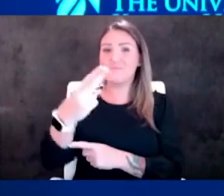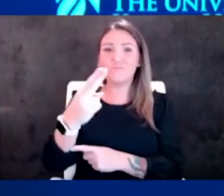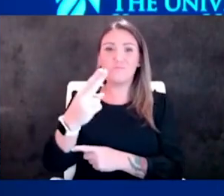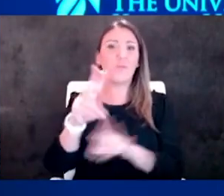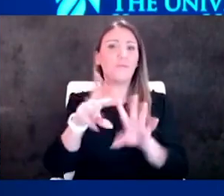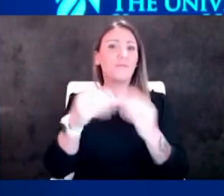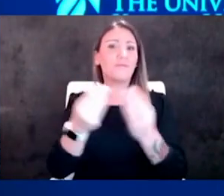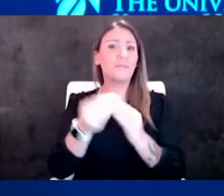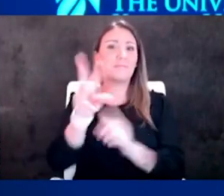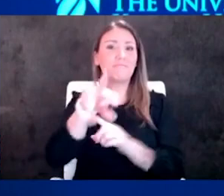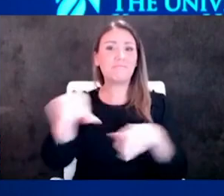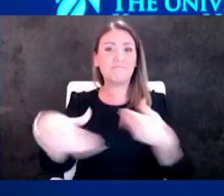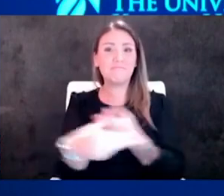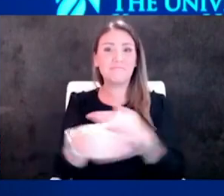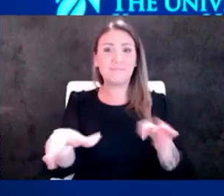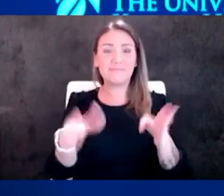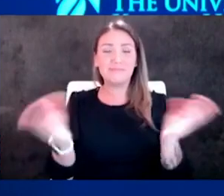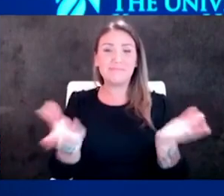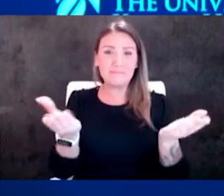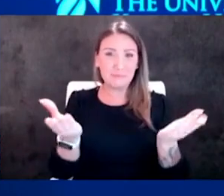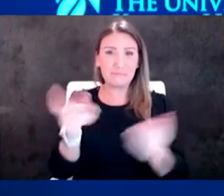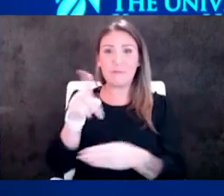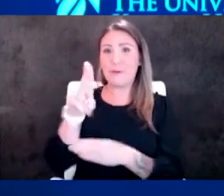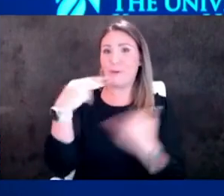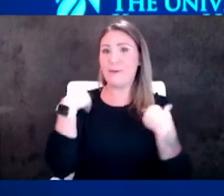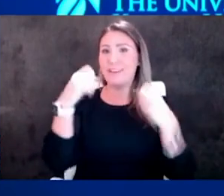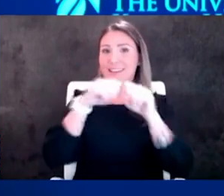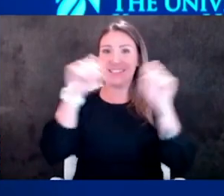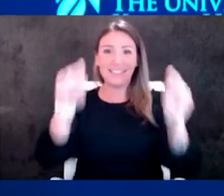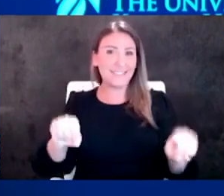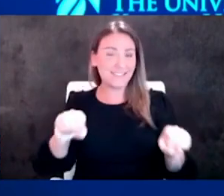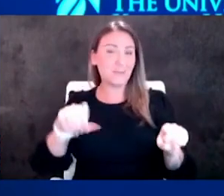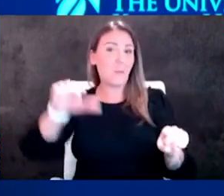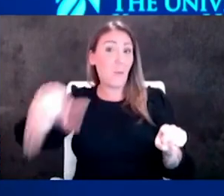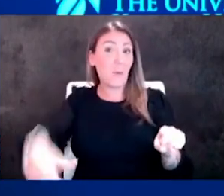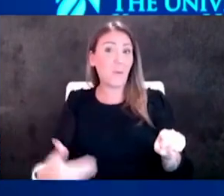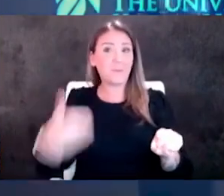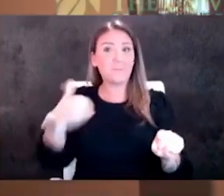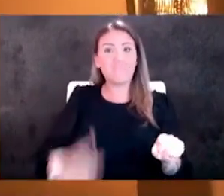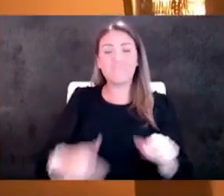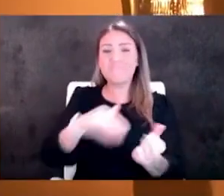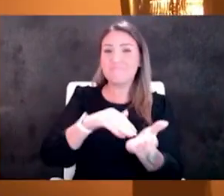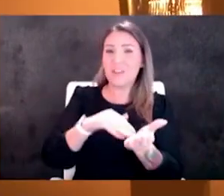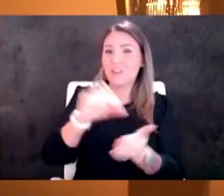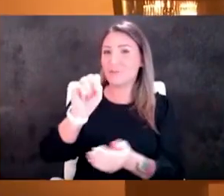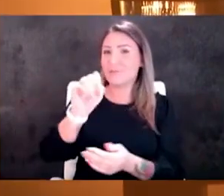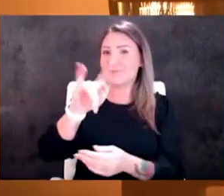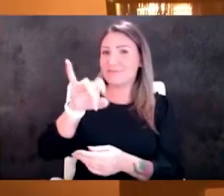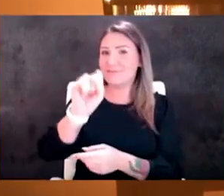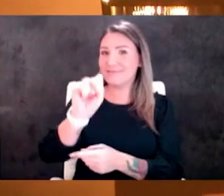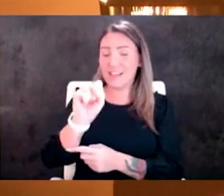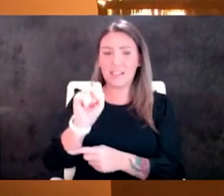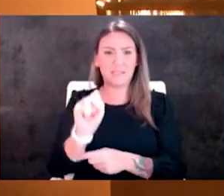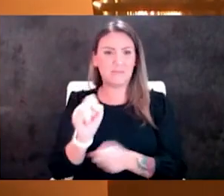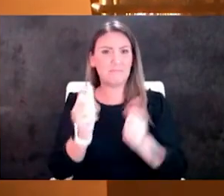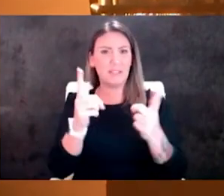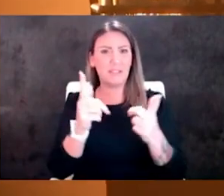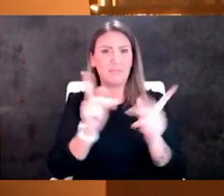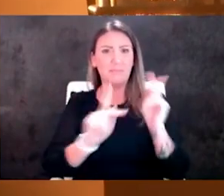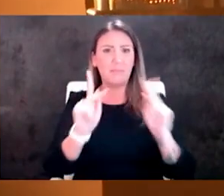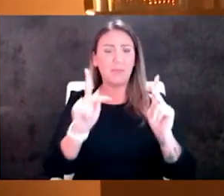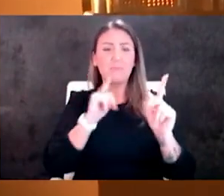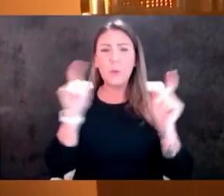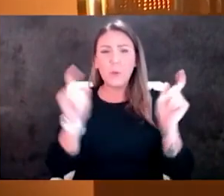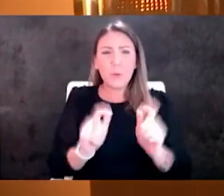Kansas Health System I'm your host Dr. Steve Stites Chief Medical Officer here at the Health System many people in smaller communities don't always have access